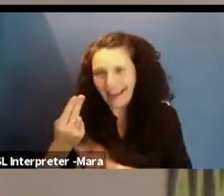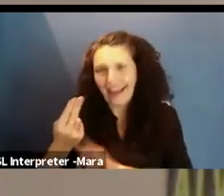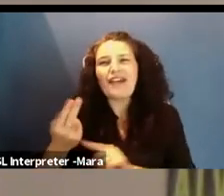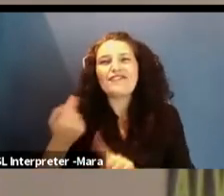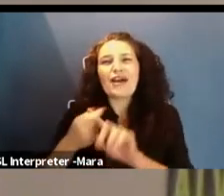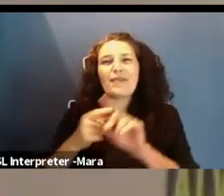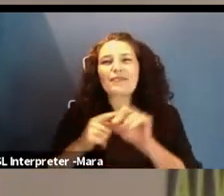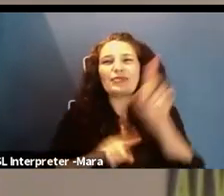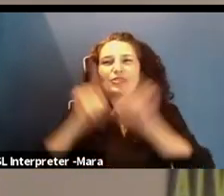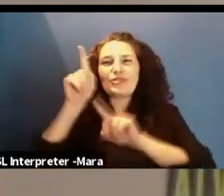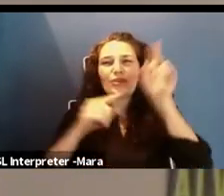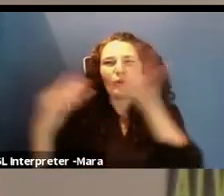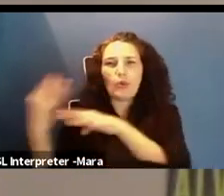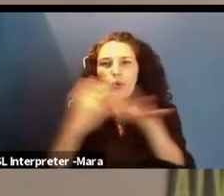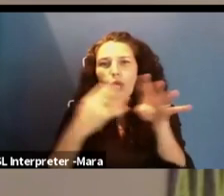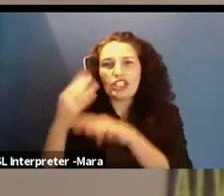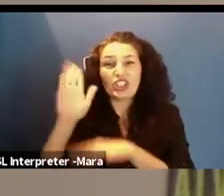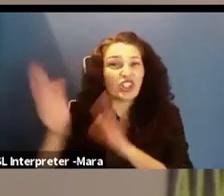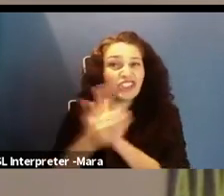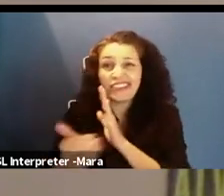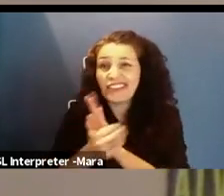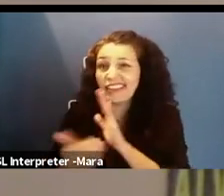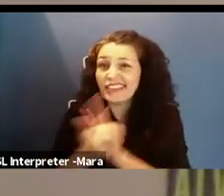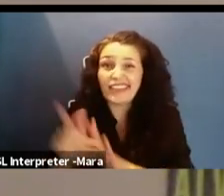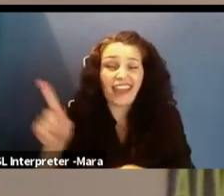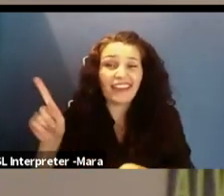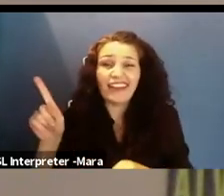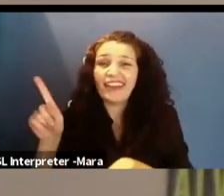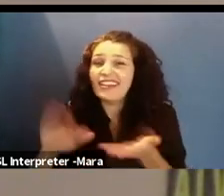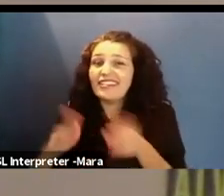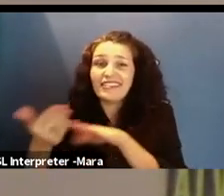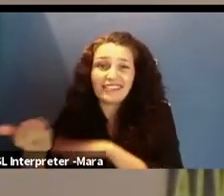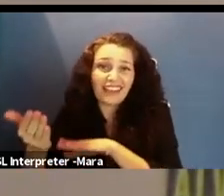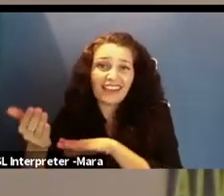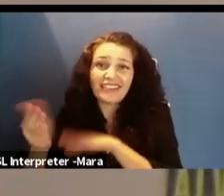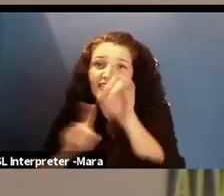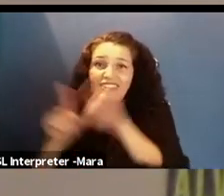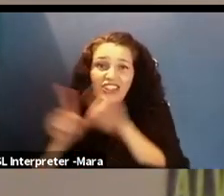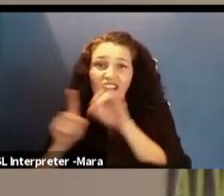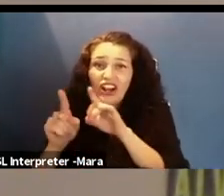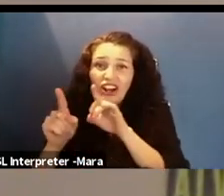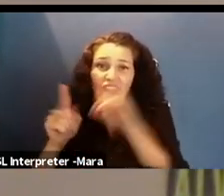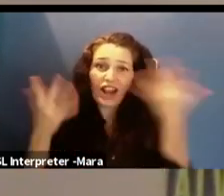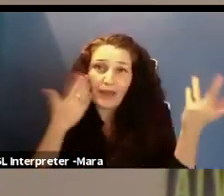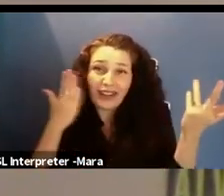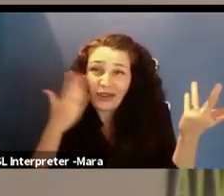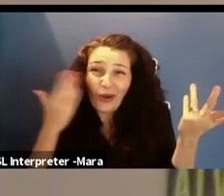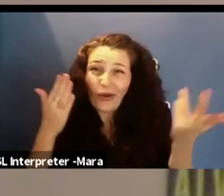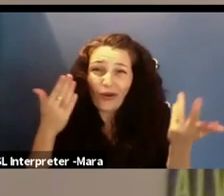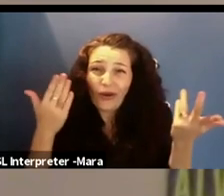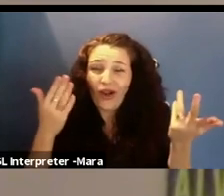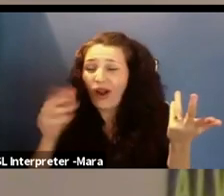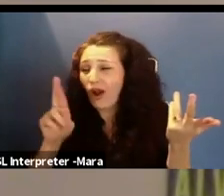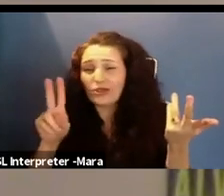skills, then the Death Star plans would not have gotten hidden in R2-D2 and the whole movie wouldn't have happened. So even